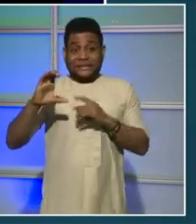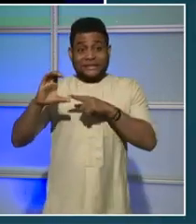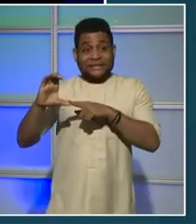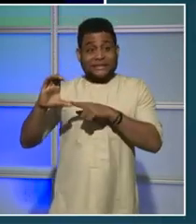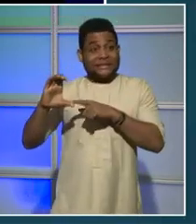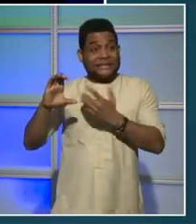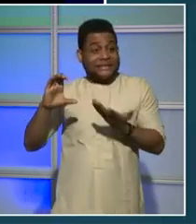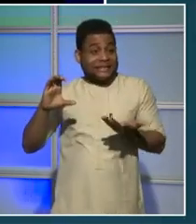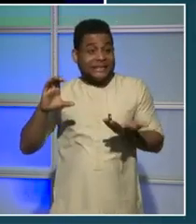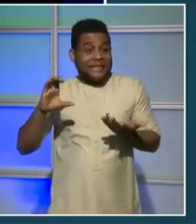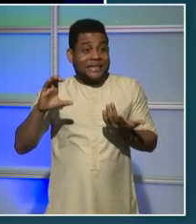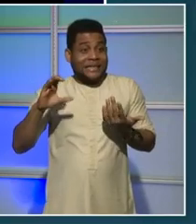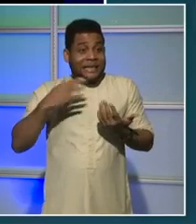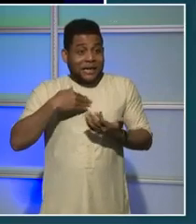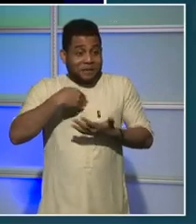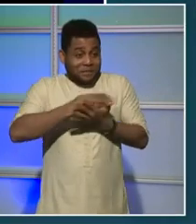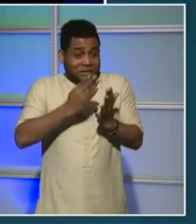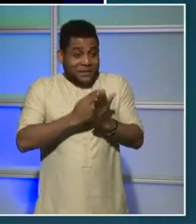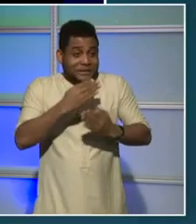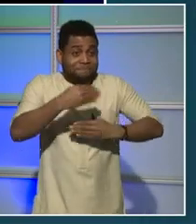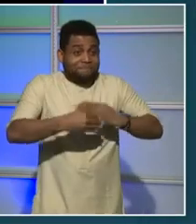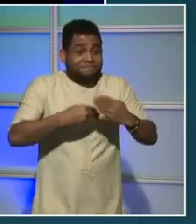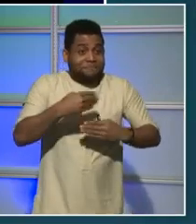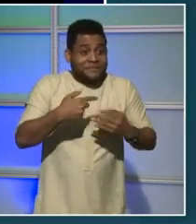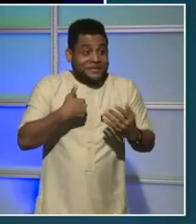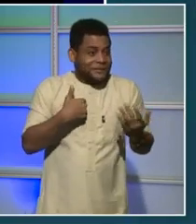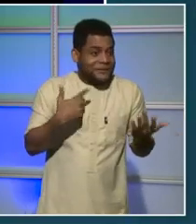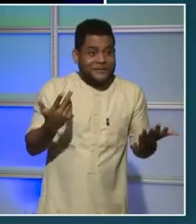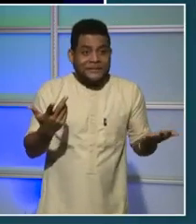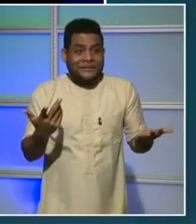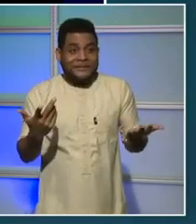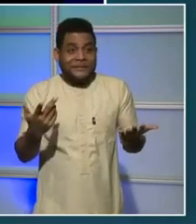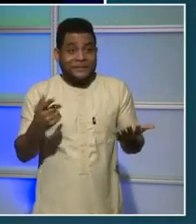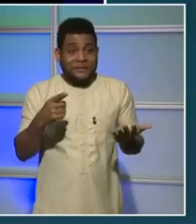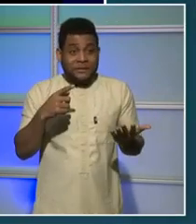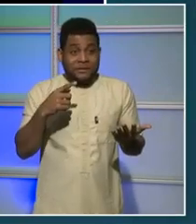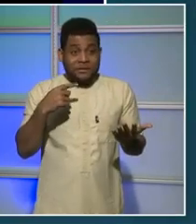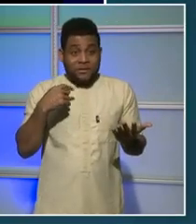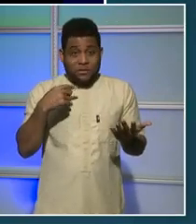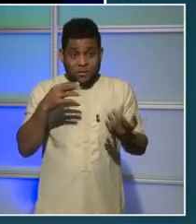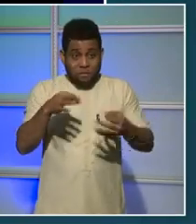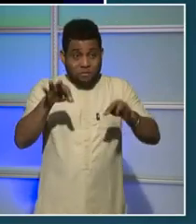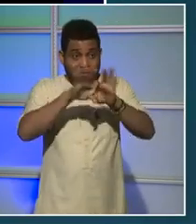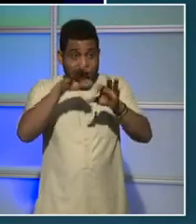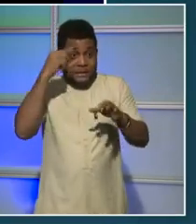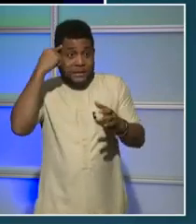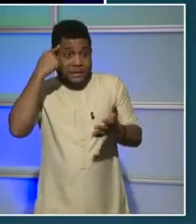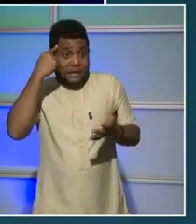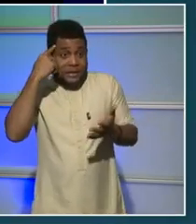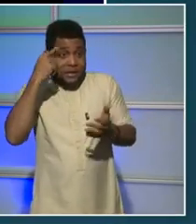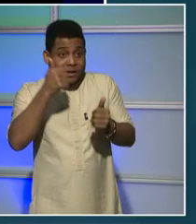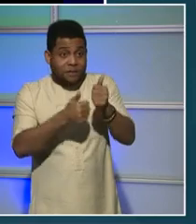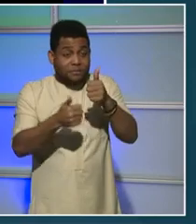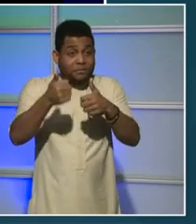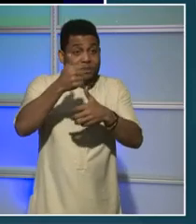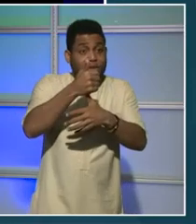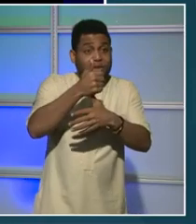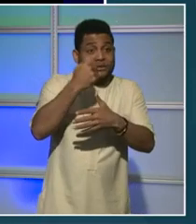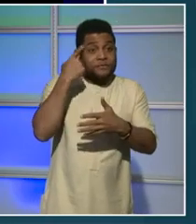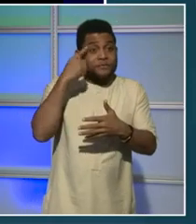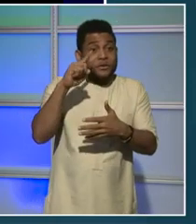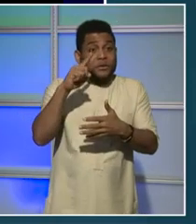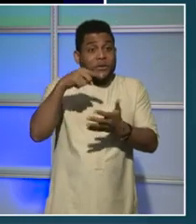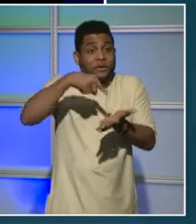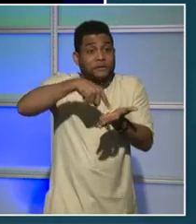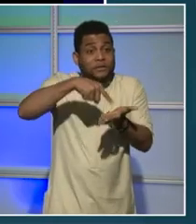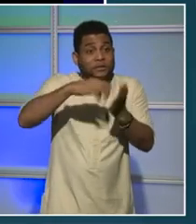budget process, if you care about having affordable rents, then you're going to want to have more invested in the Housing Production Trust